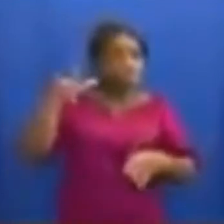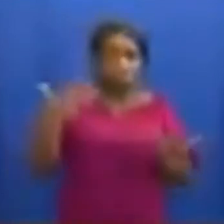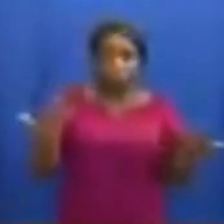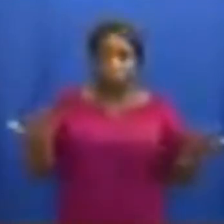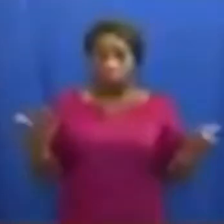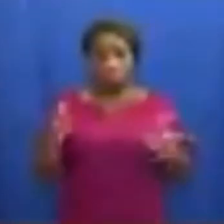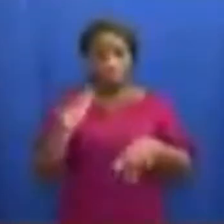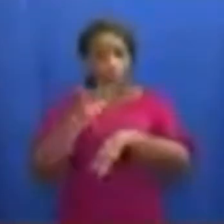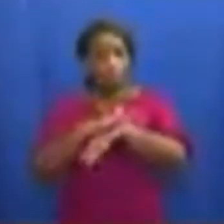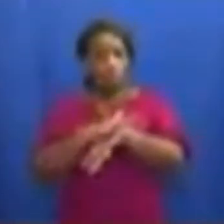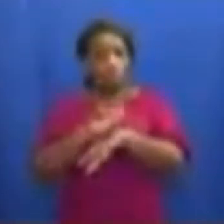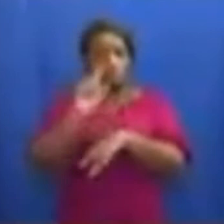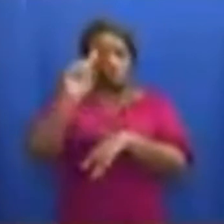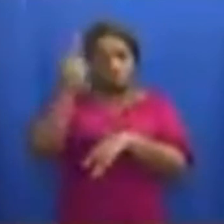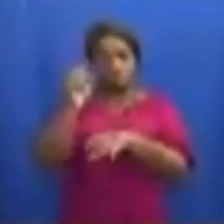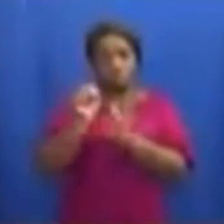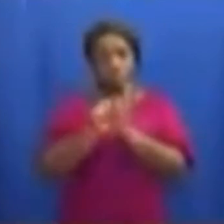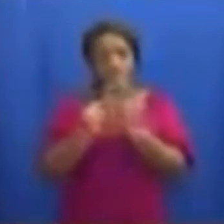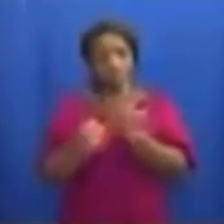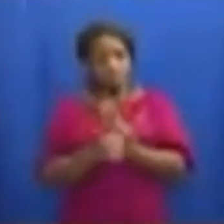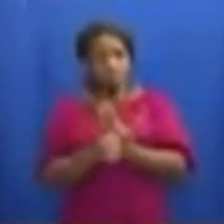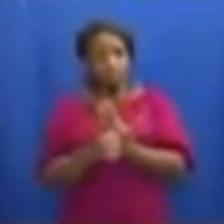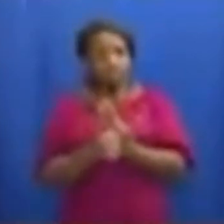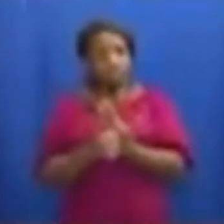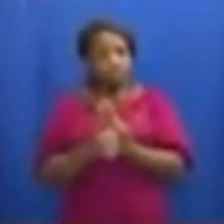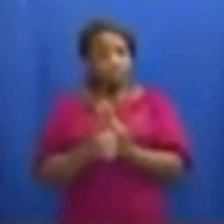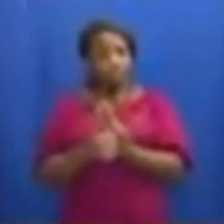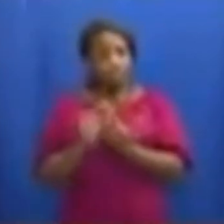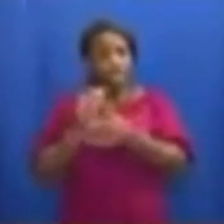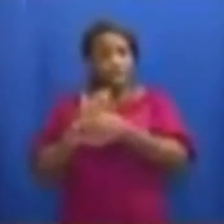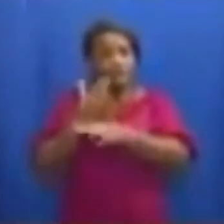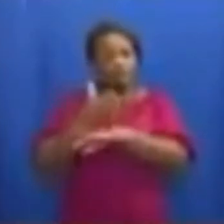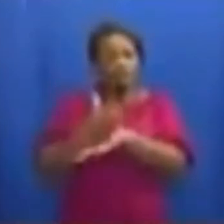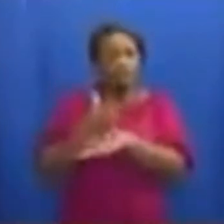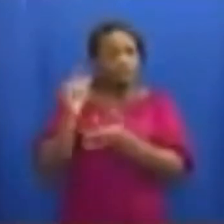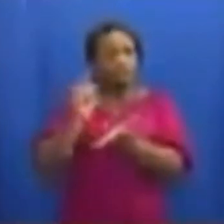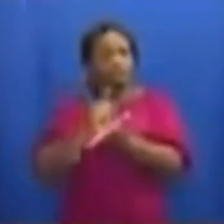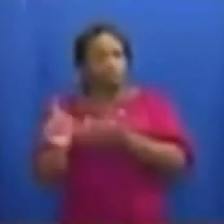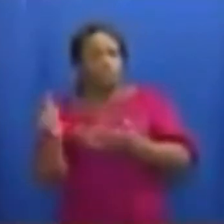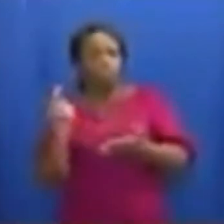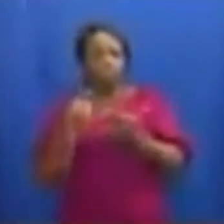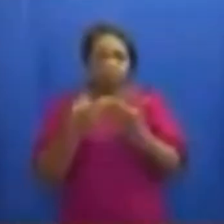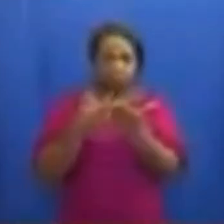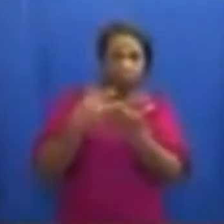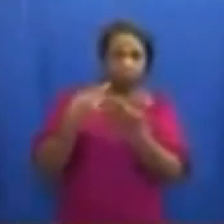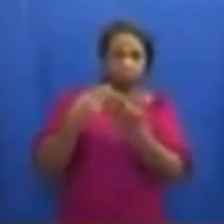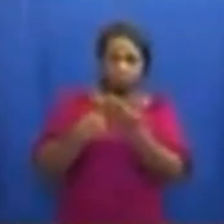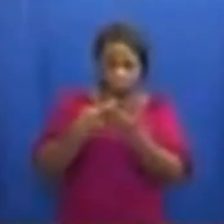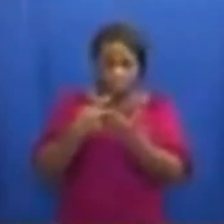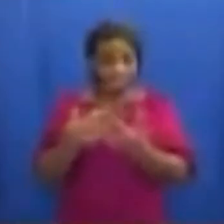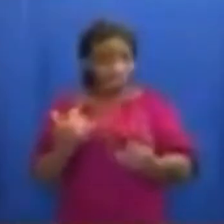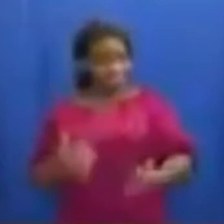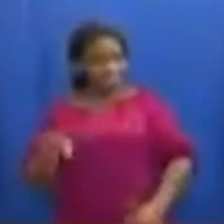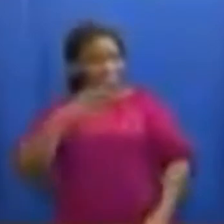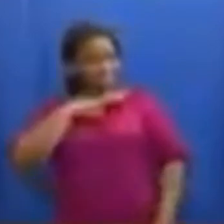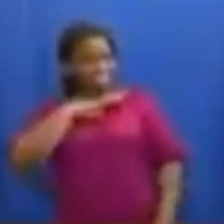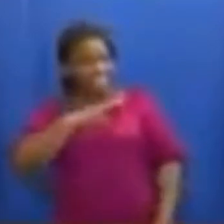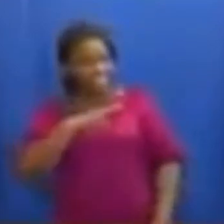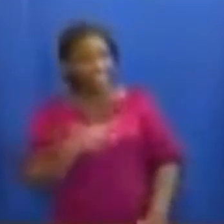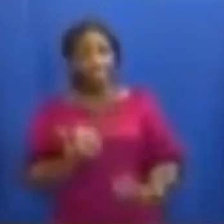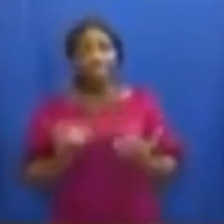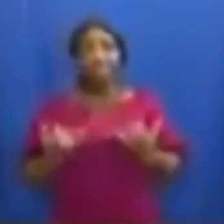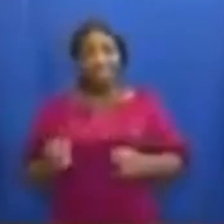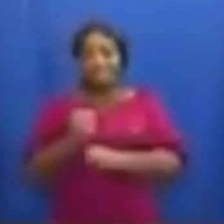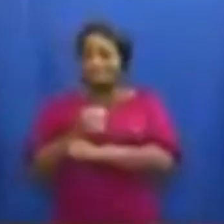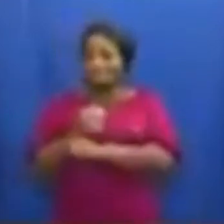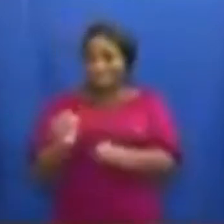on 1 September. After weeks of thorough work, I am satisfied that it is safe